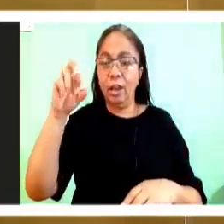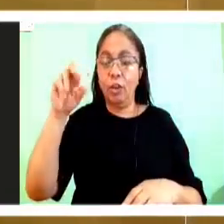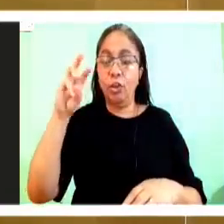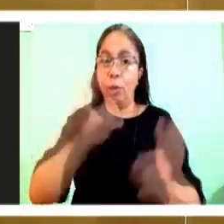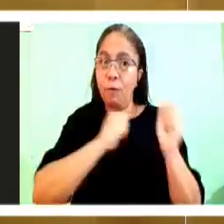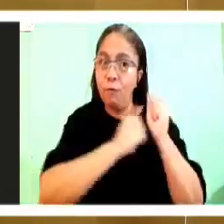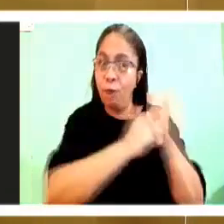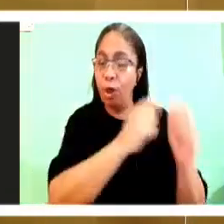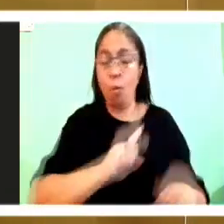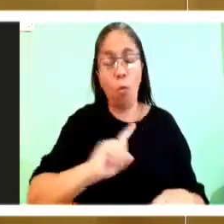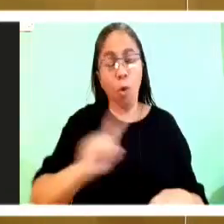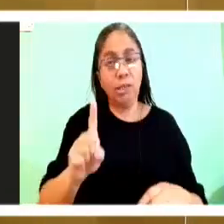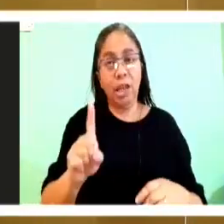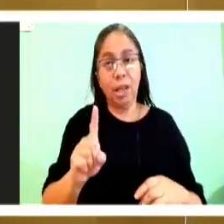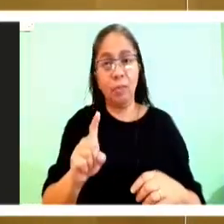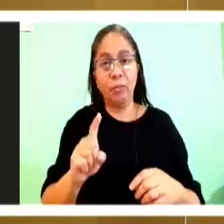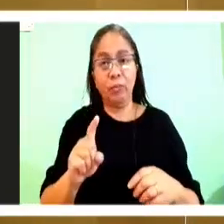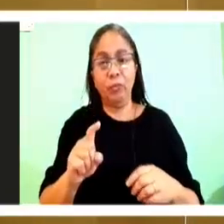Andrew did was he went to